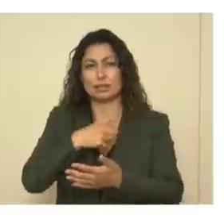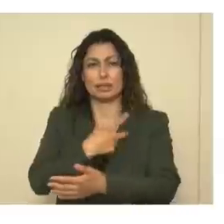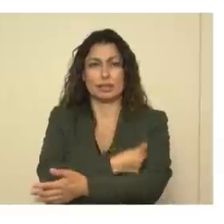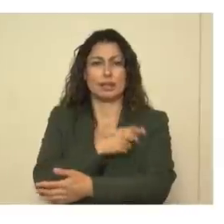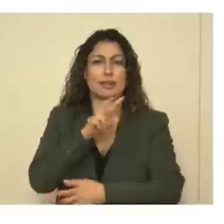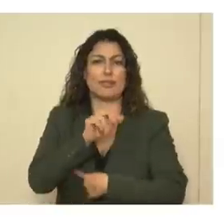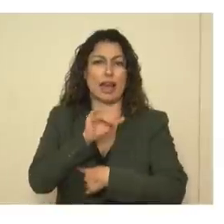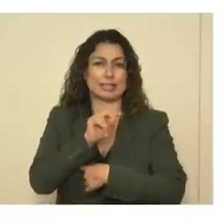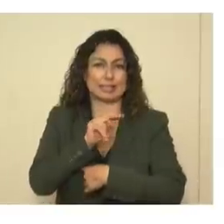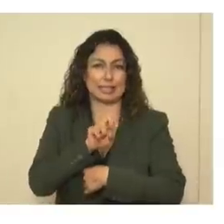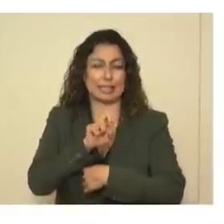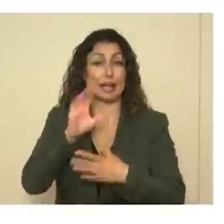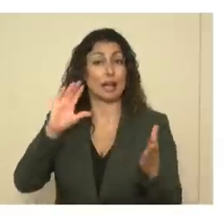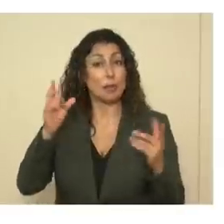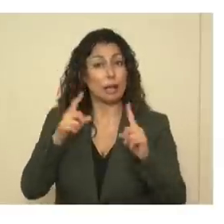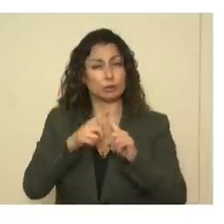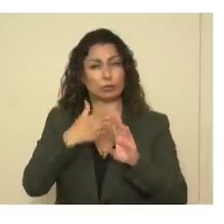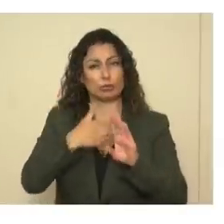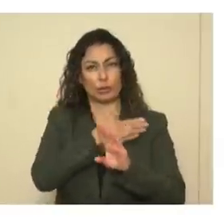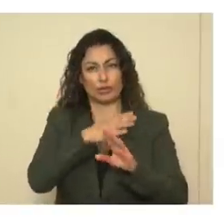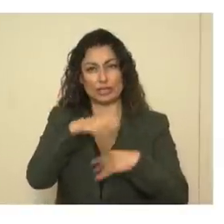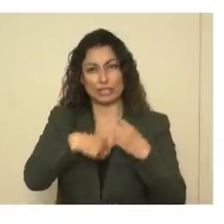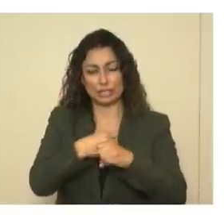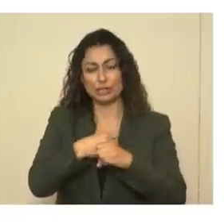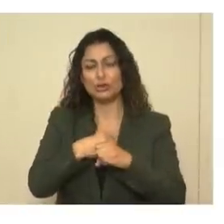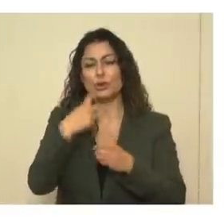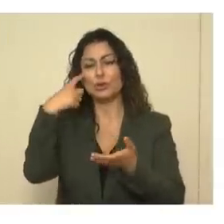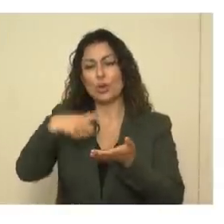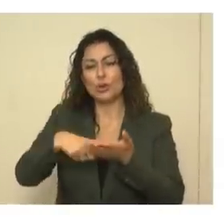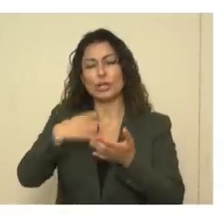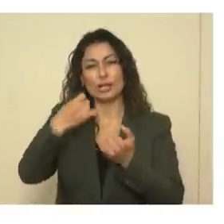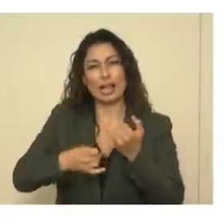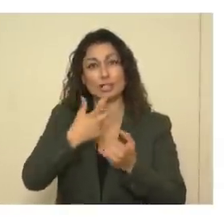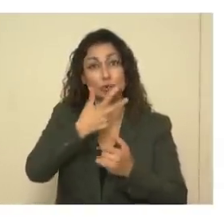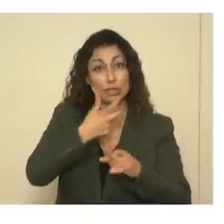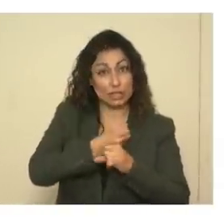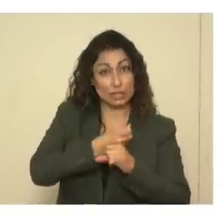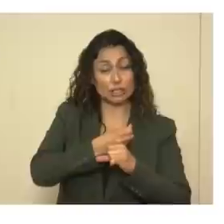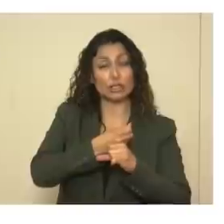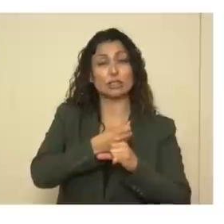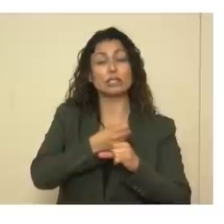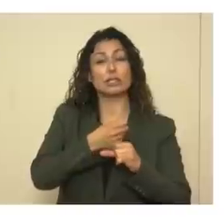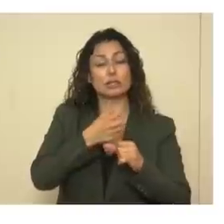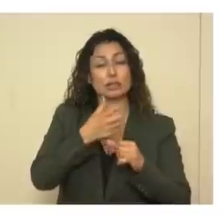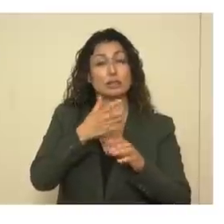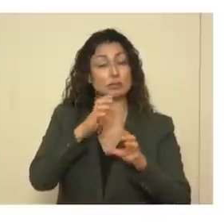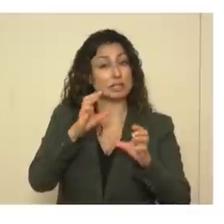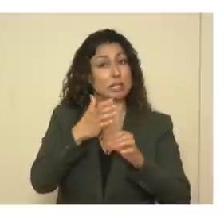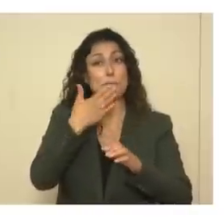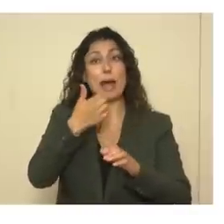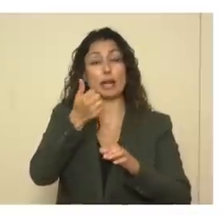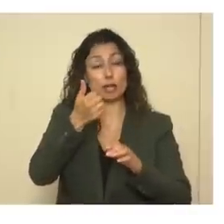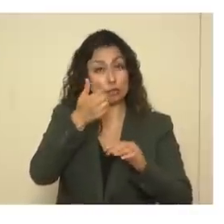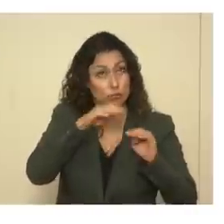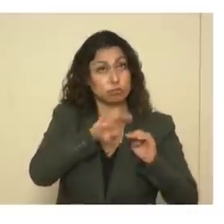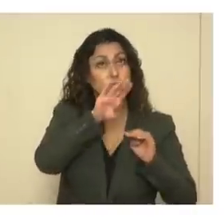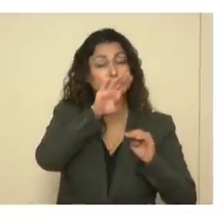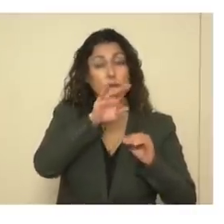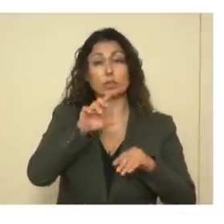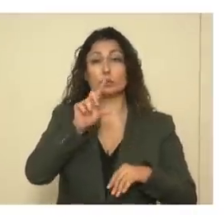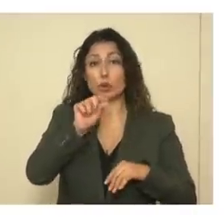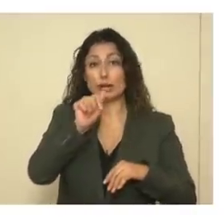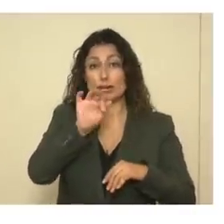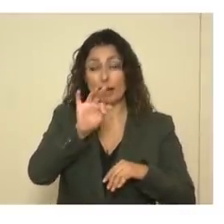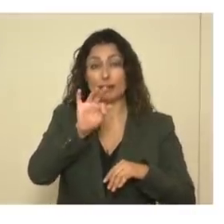for where we were in previous years. And you can see the last three years, we've actually did a lot better as a state in 2019